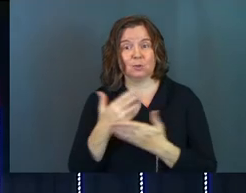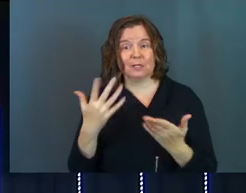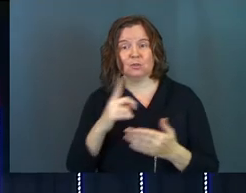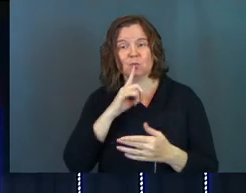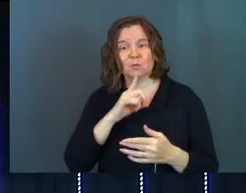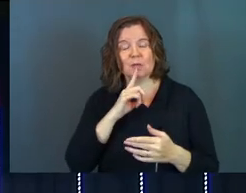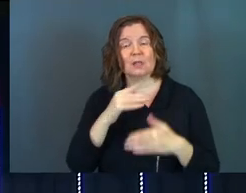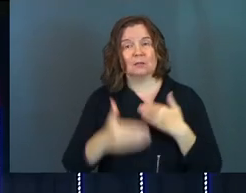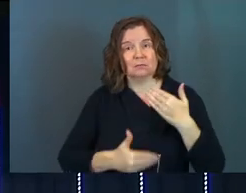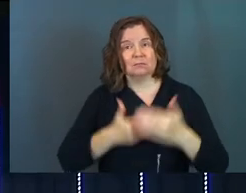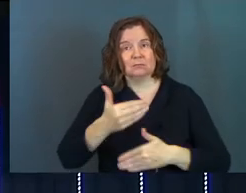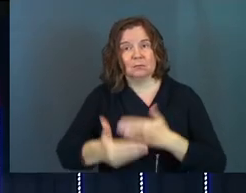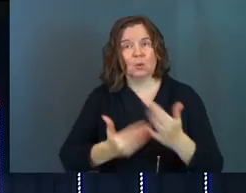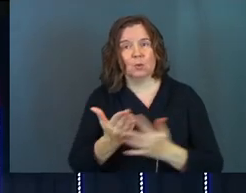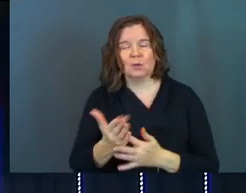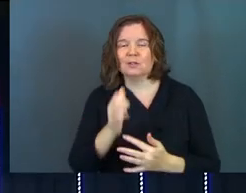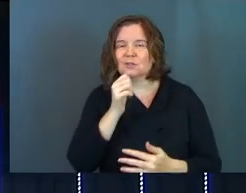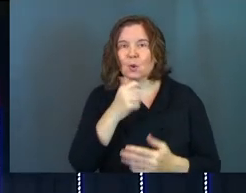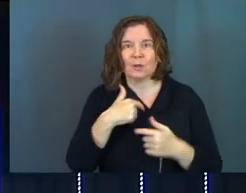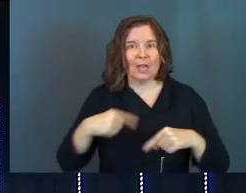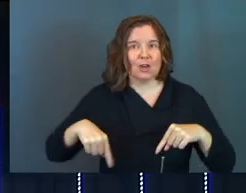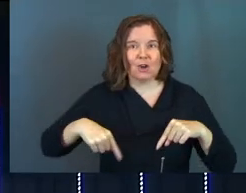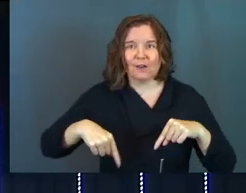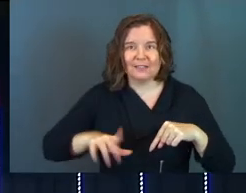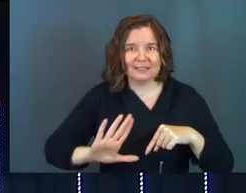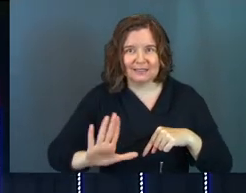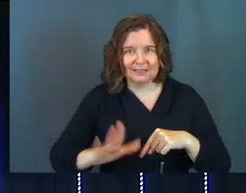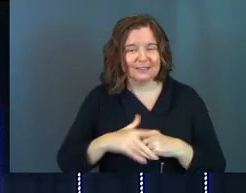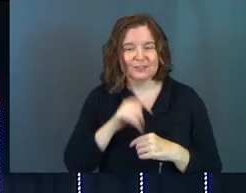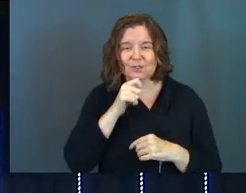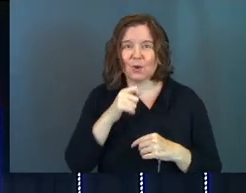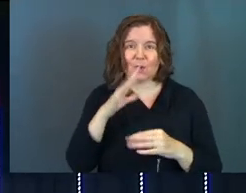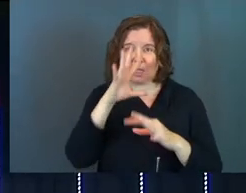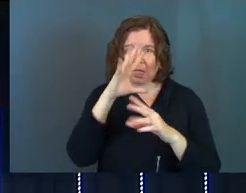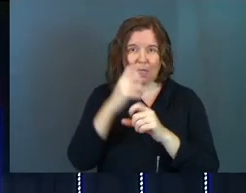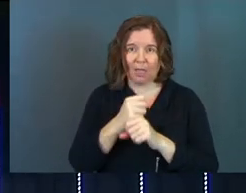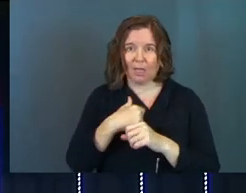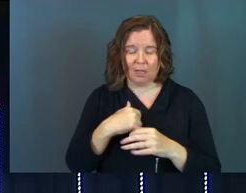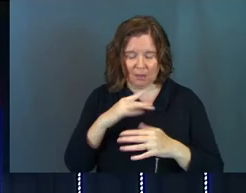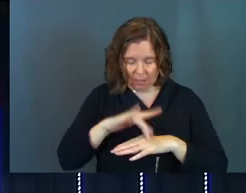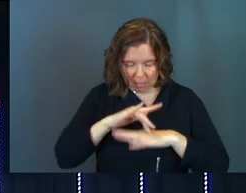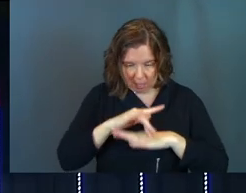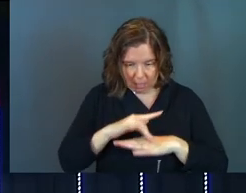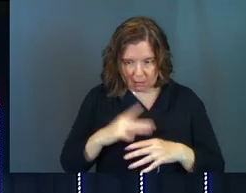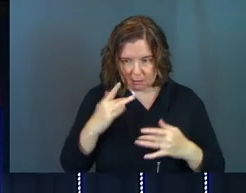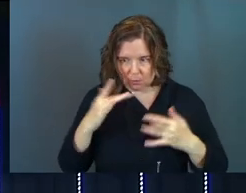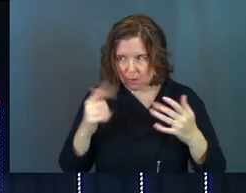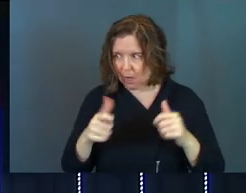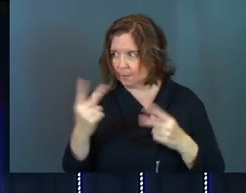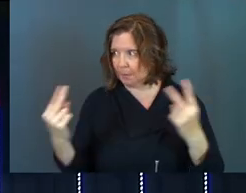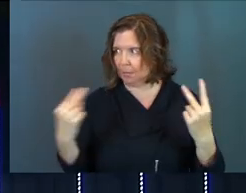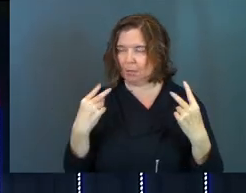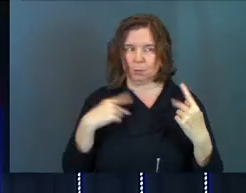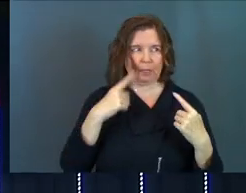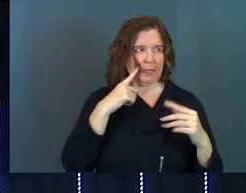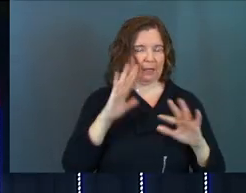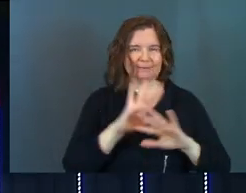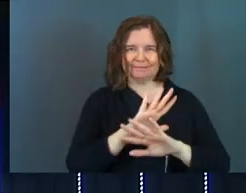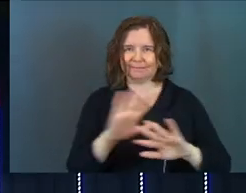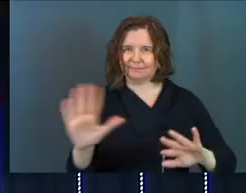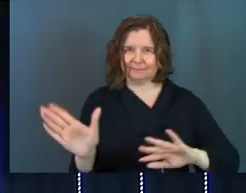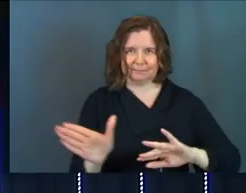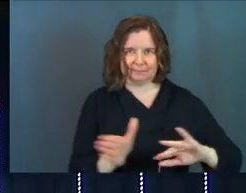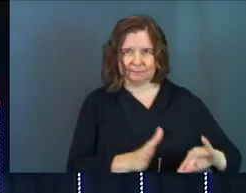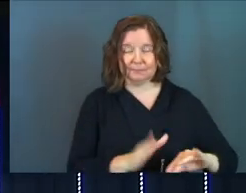here to really walk through this don't get nervous right don't get caught in nerves don't start wondering what other people are going to think right